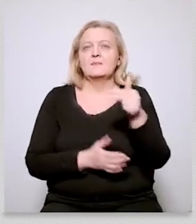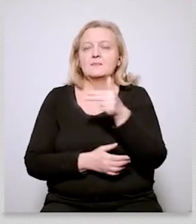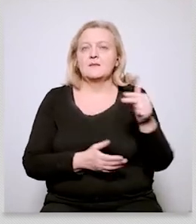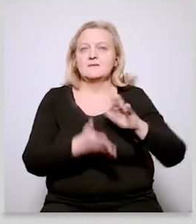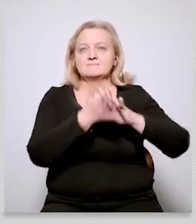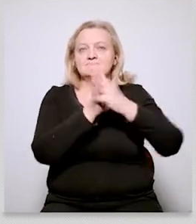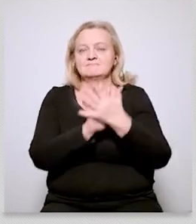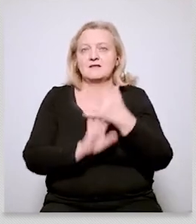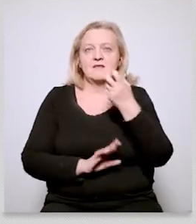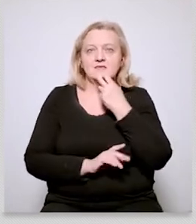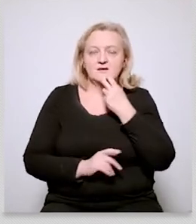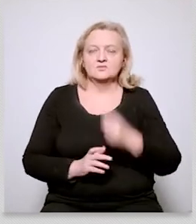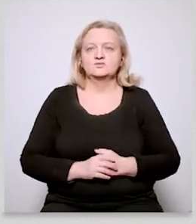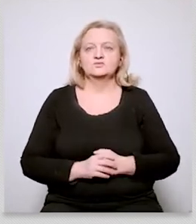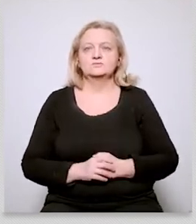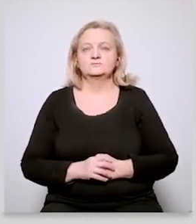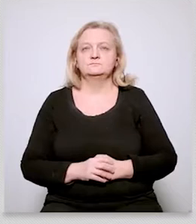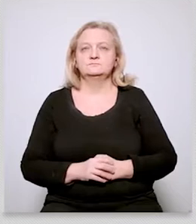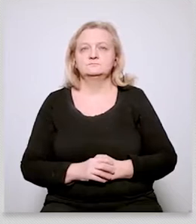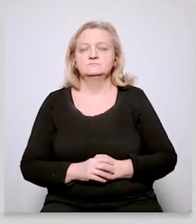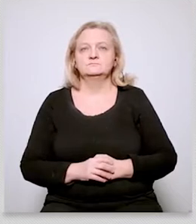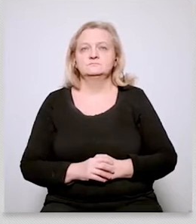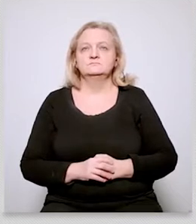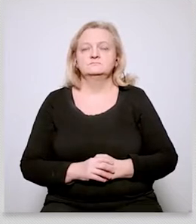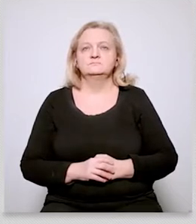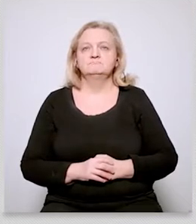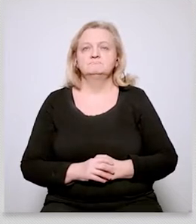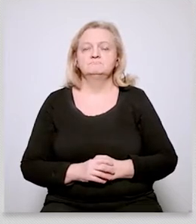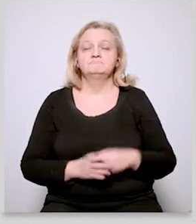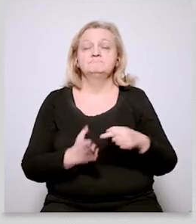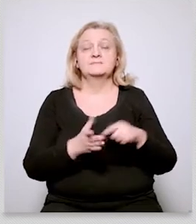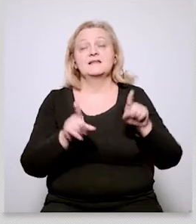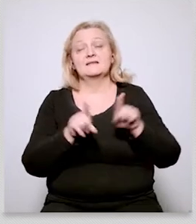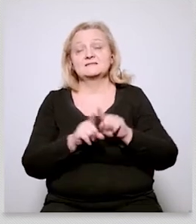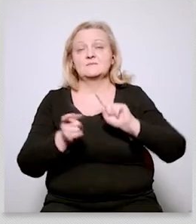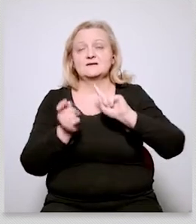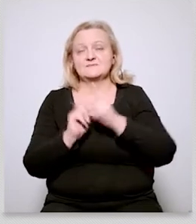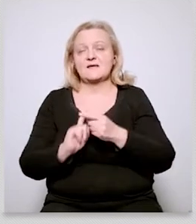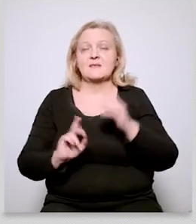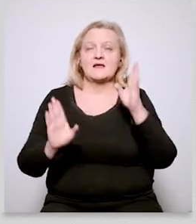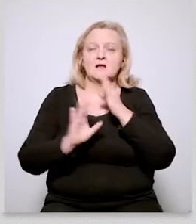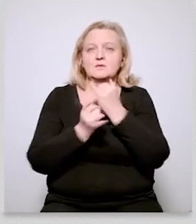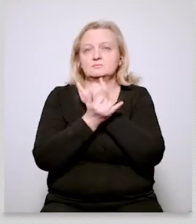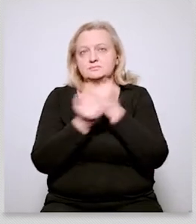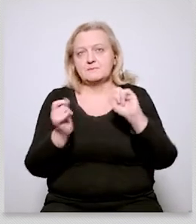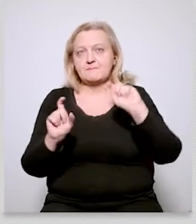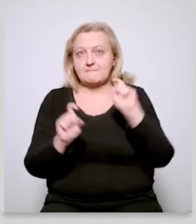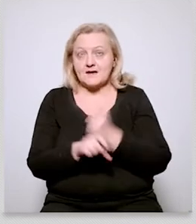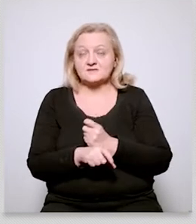of european countries so katherine is is really best suited to to give us kind of a bird